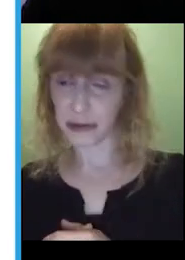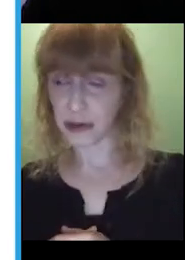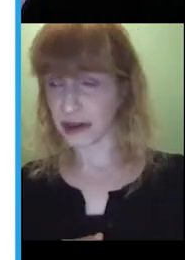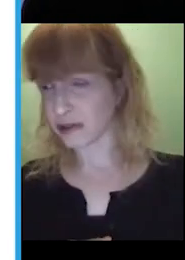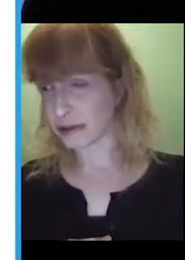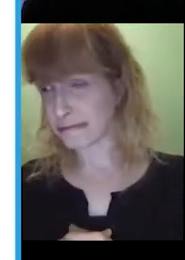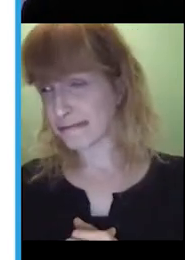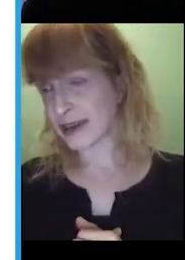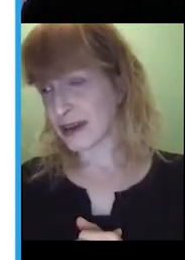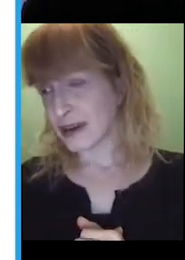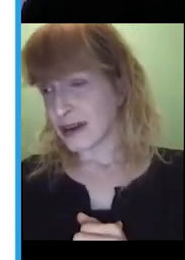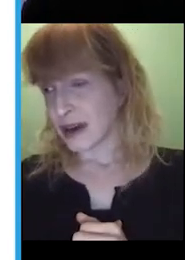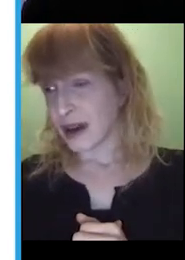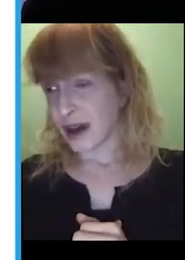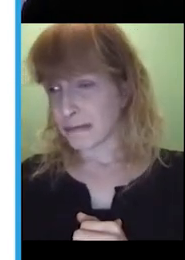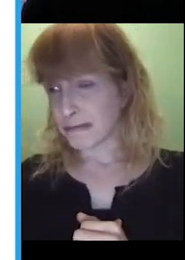purpose of communication.